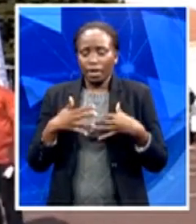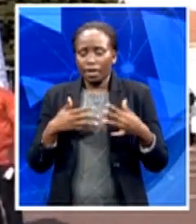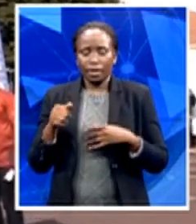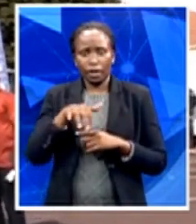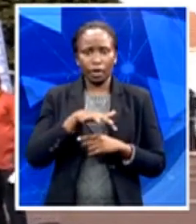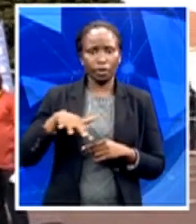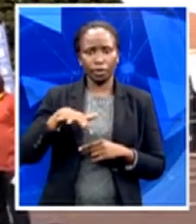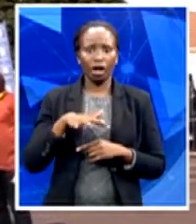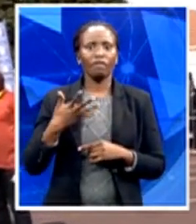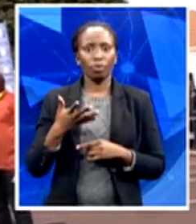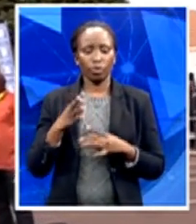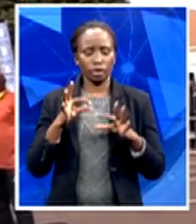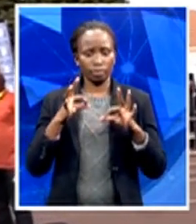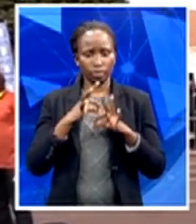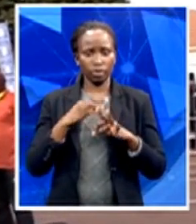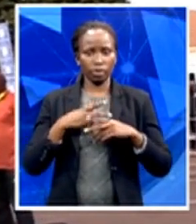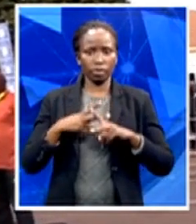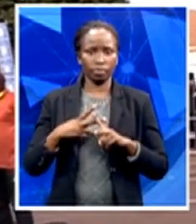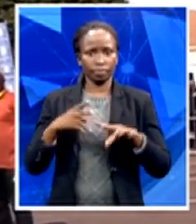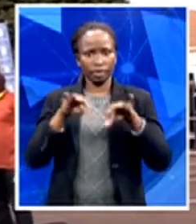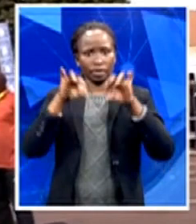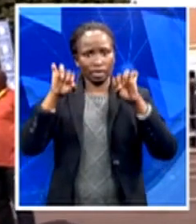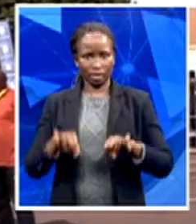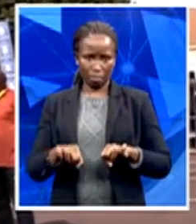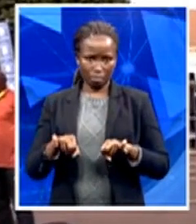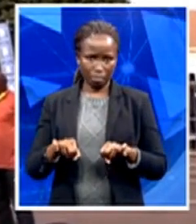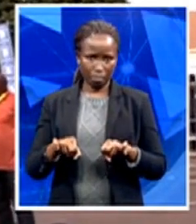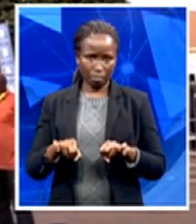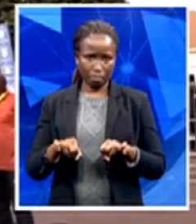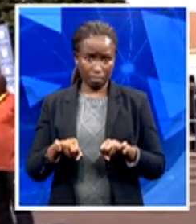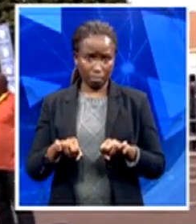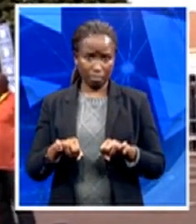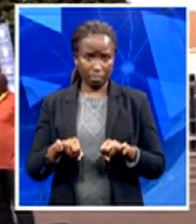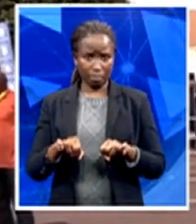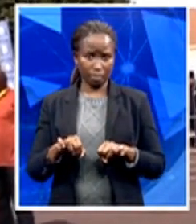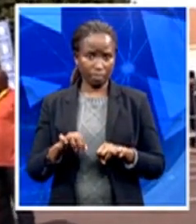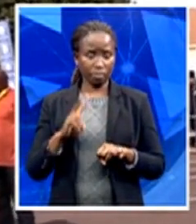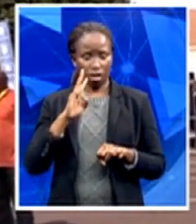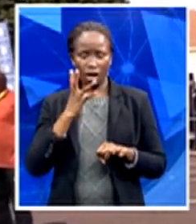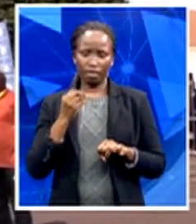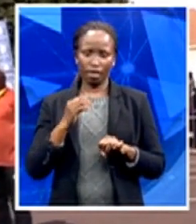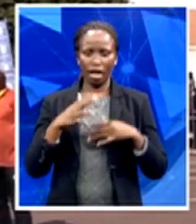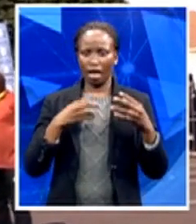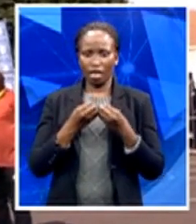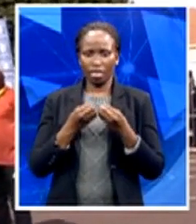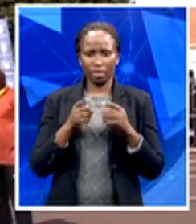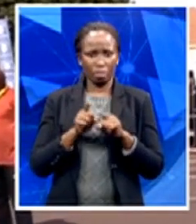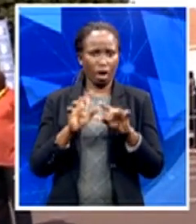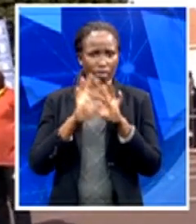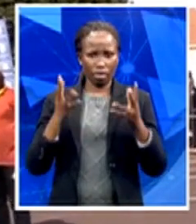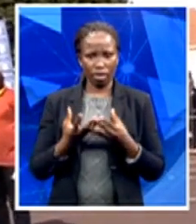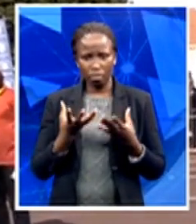where there is adequacy of anything and everything. The struggle is